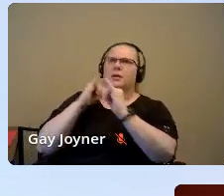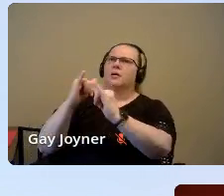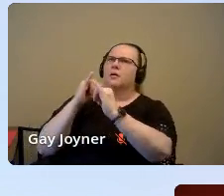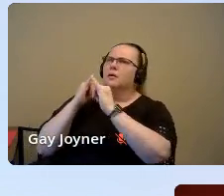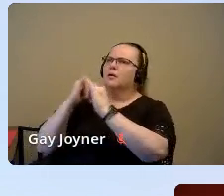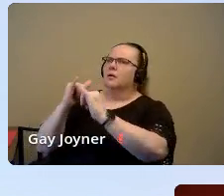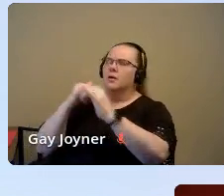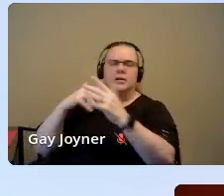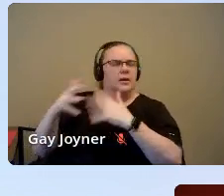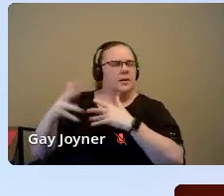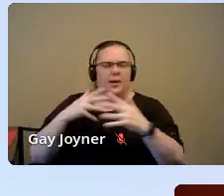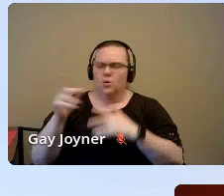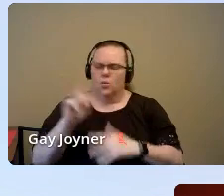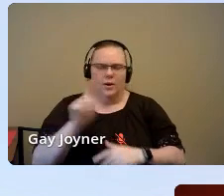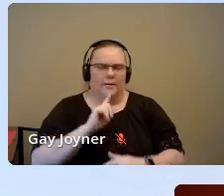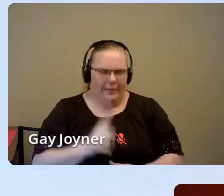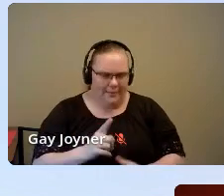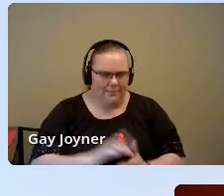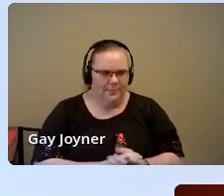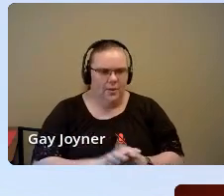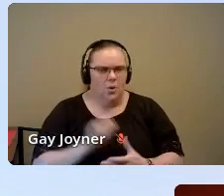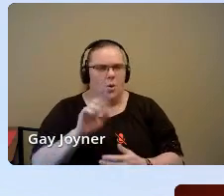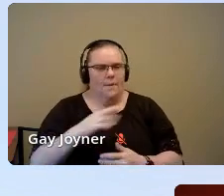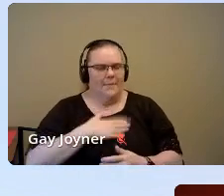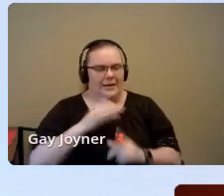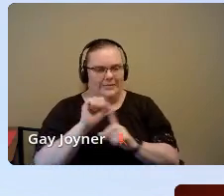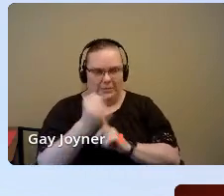of my walk in life or my situation.